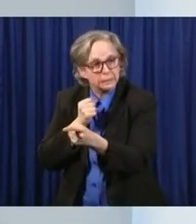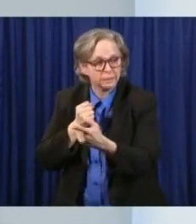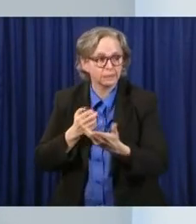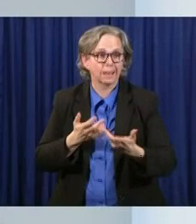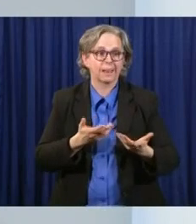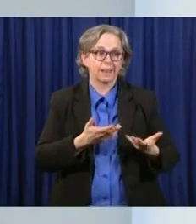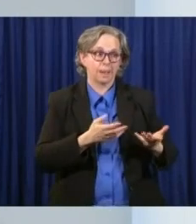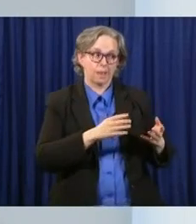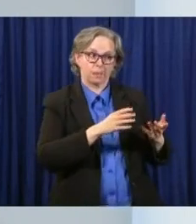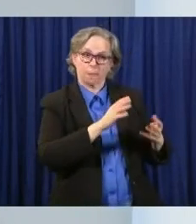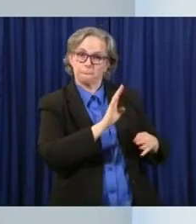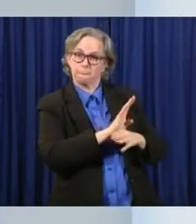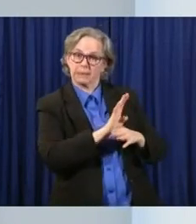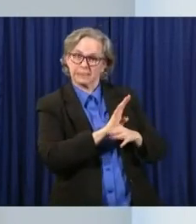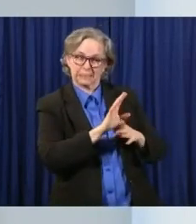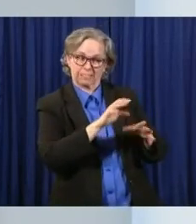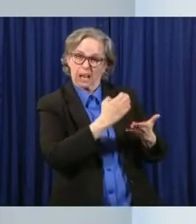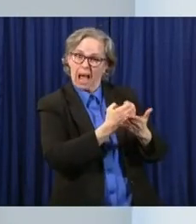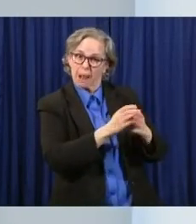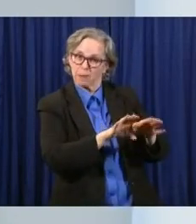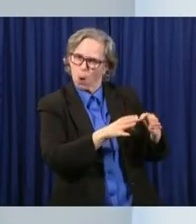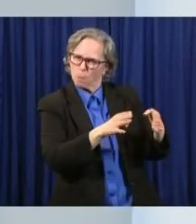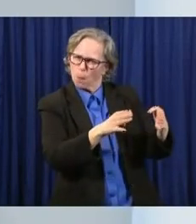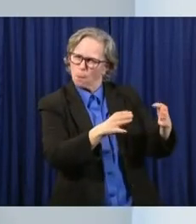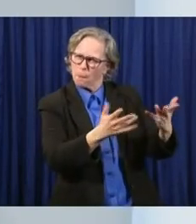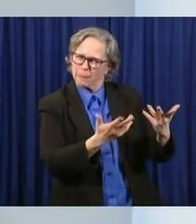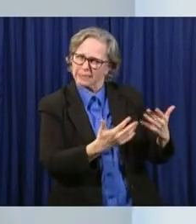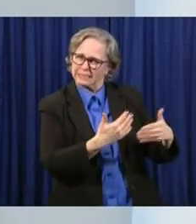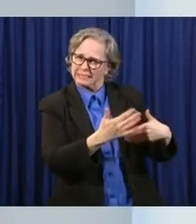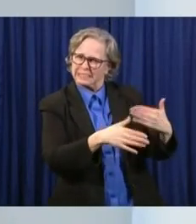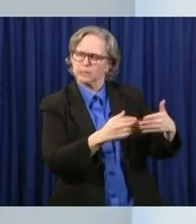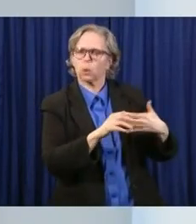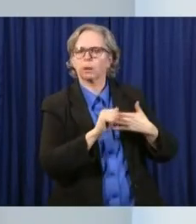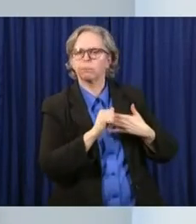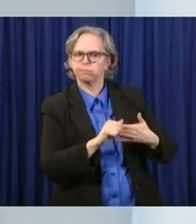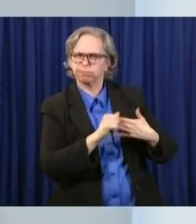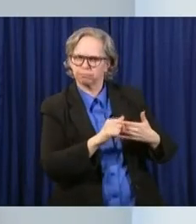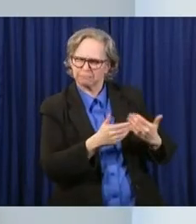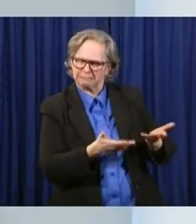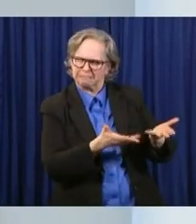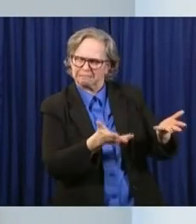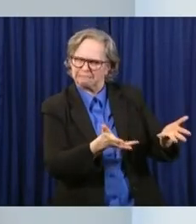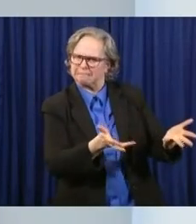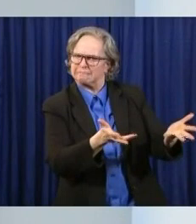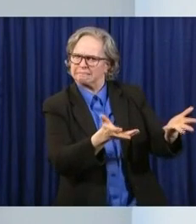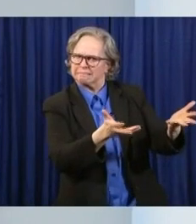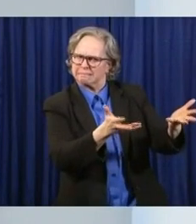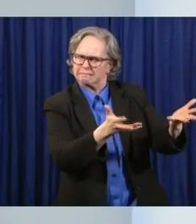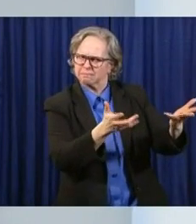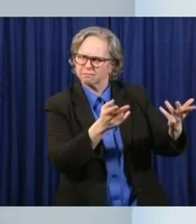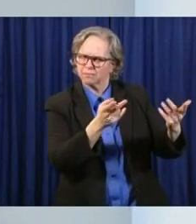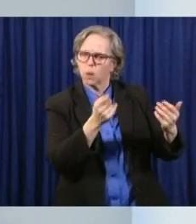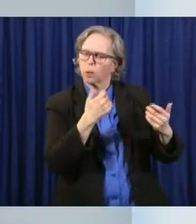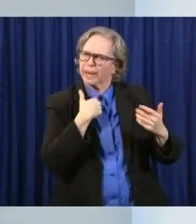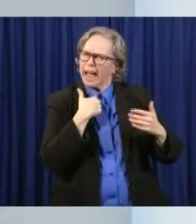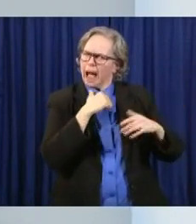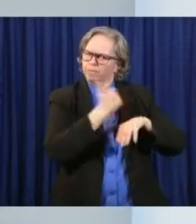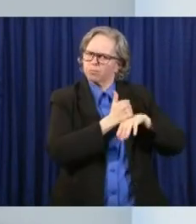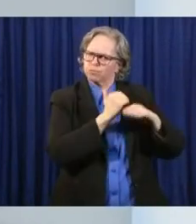economy and rolling back some of the restrictions that have been in place.